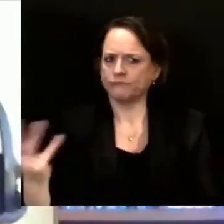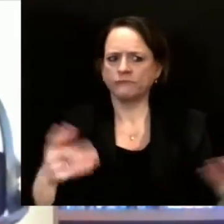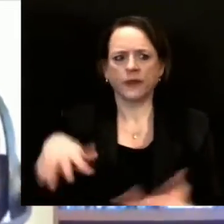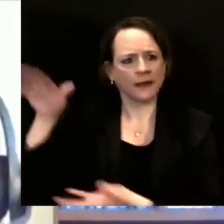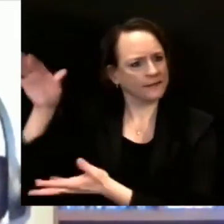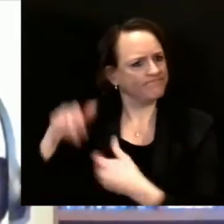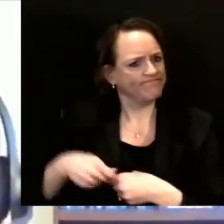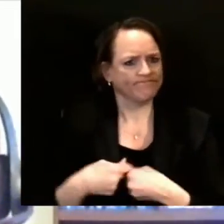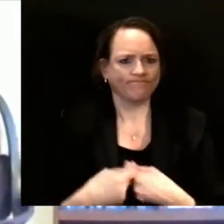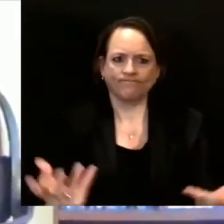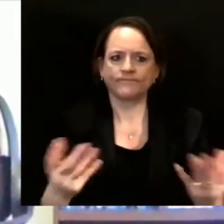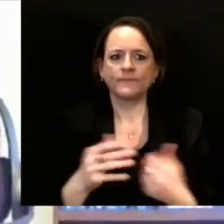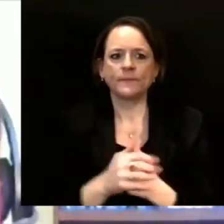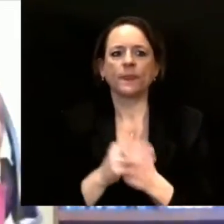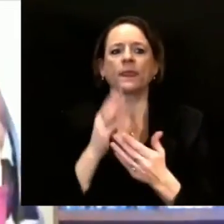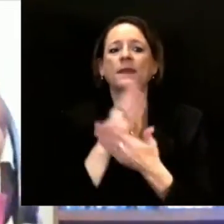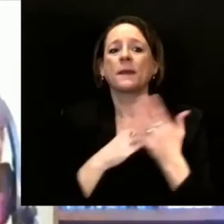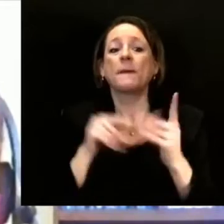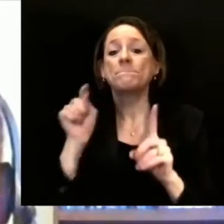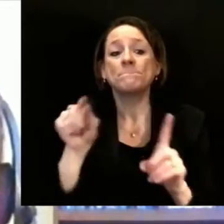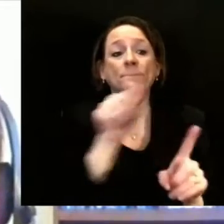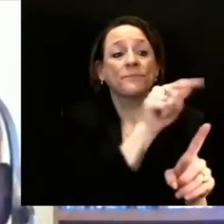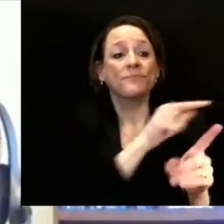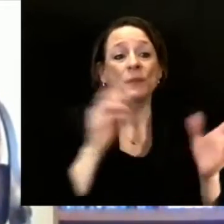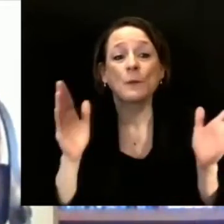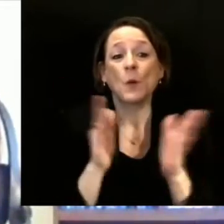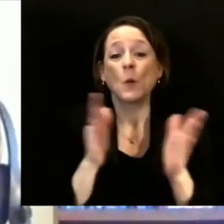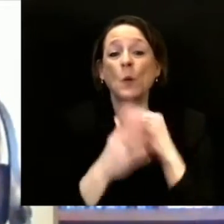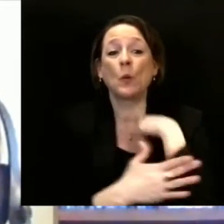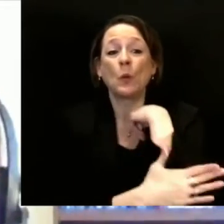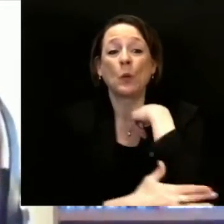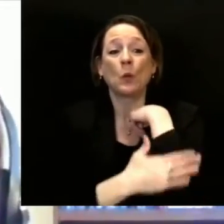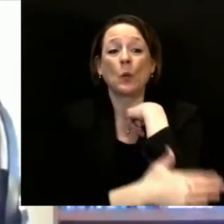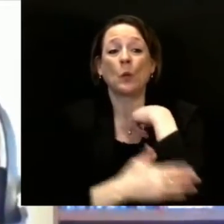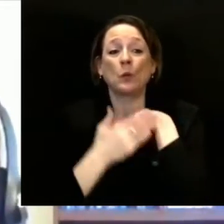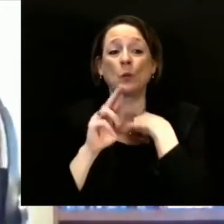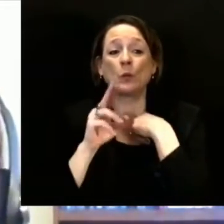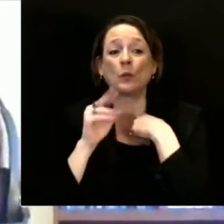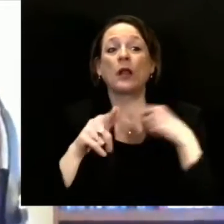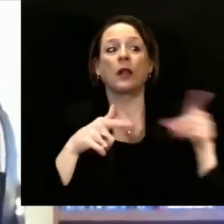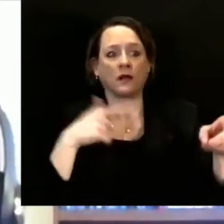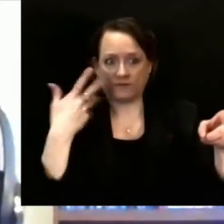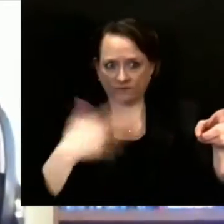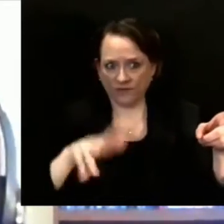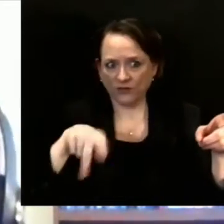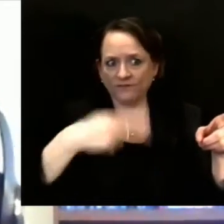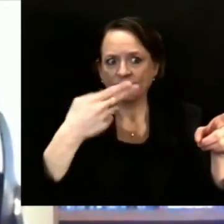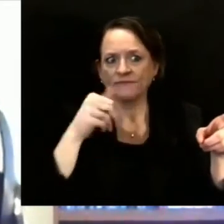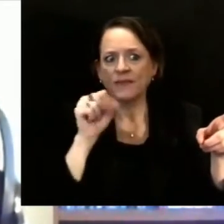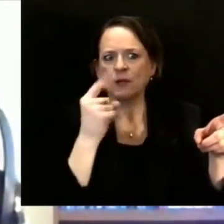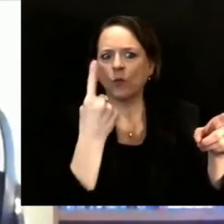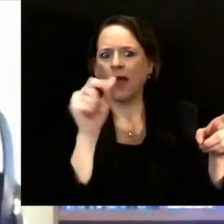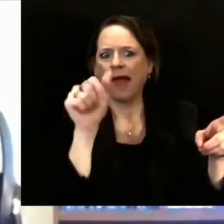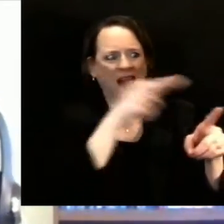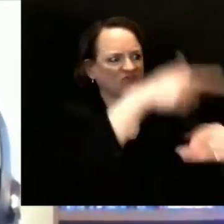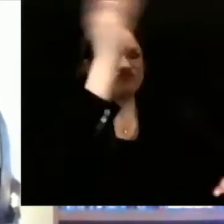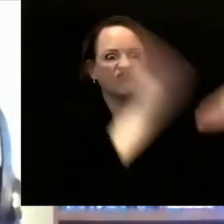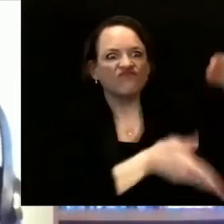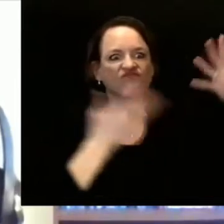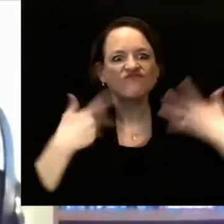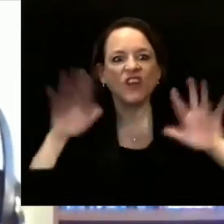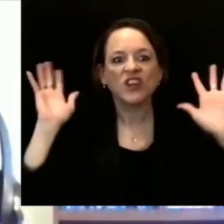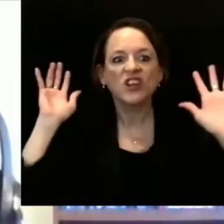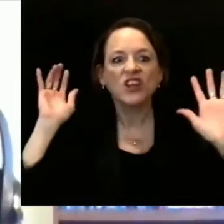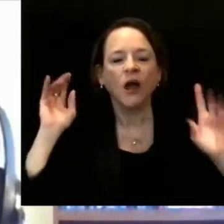much quicker than some of our larger counties. And so we want to be advancing these different populations